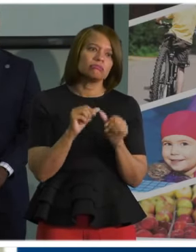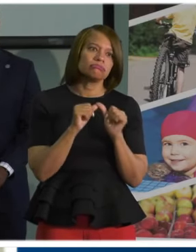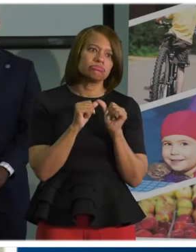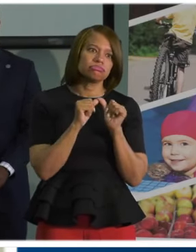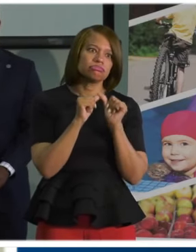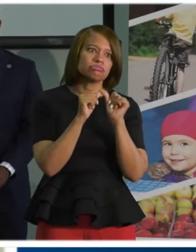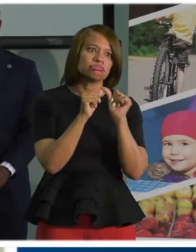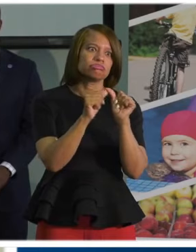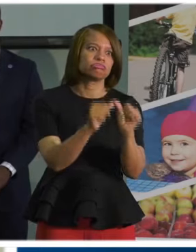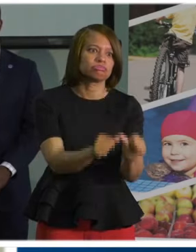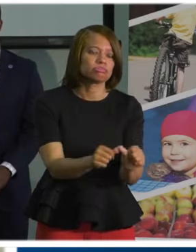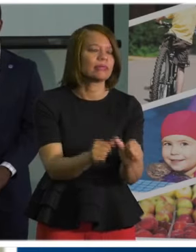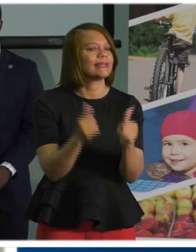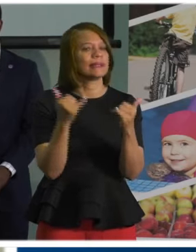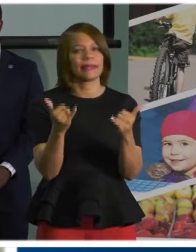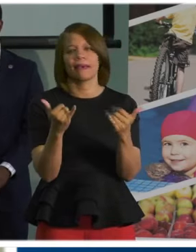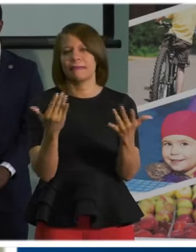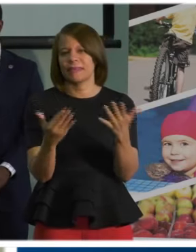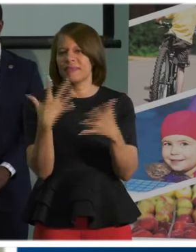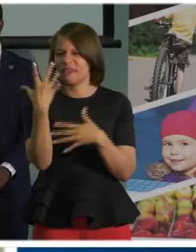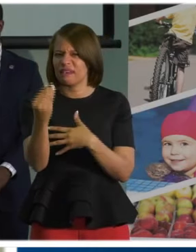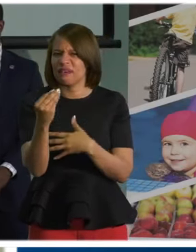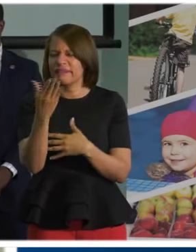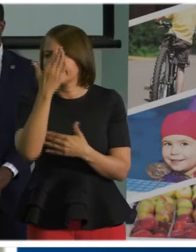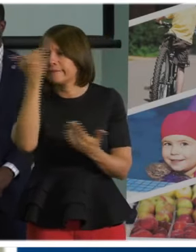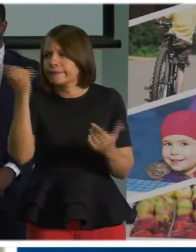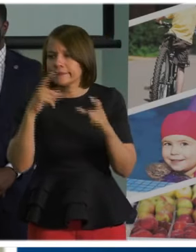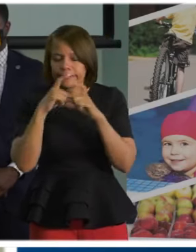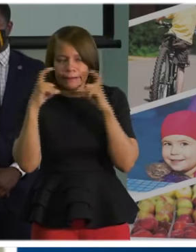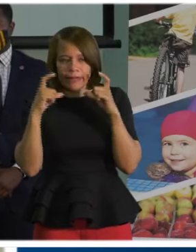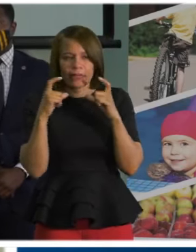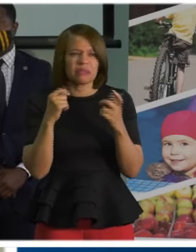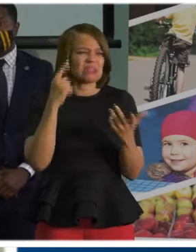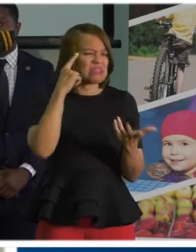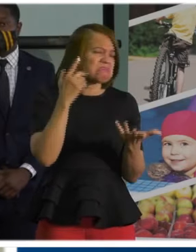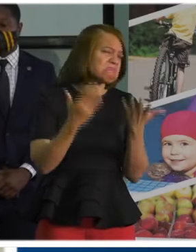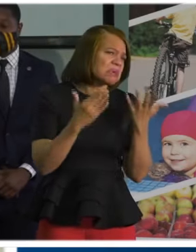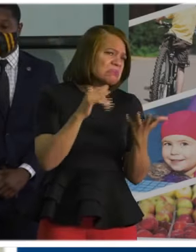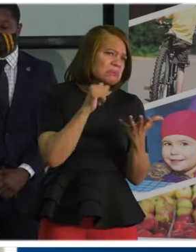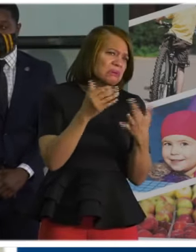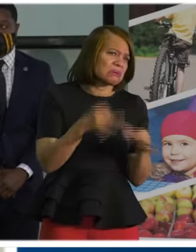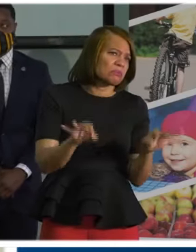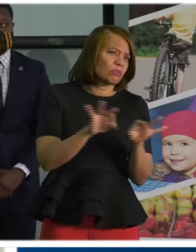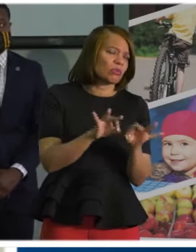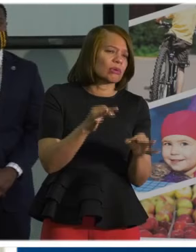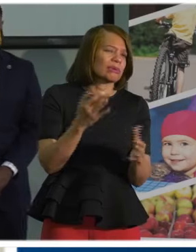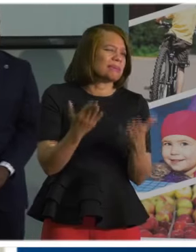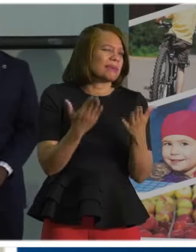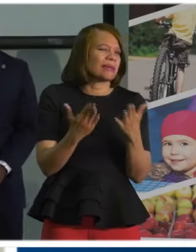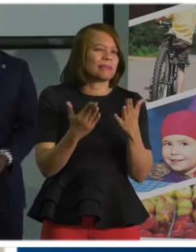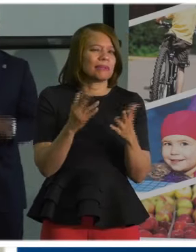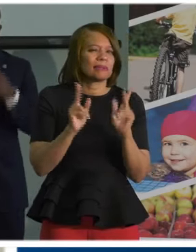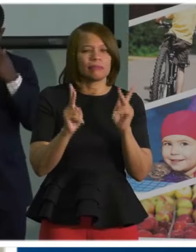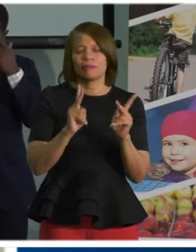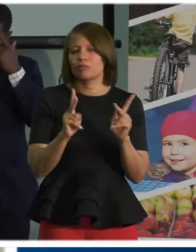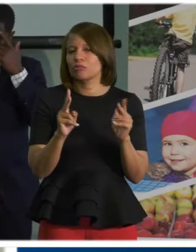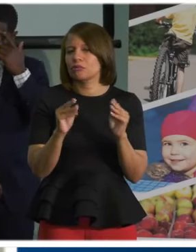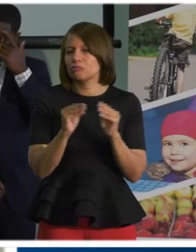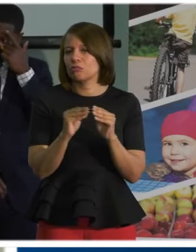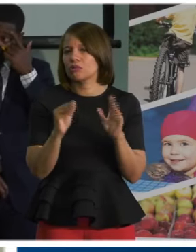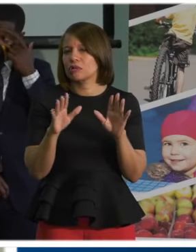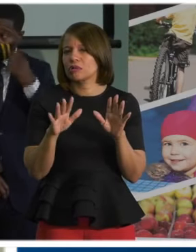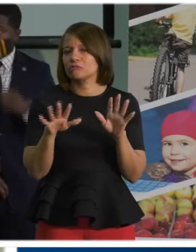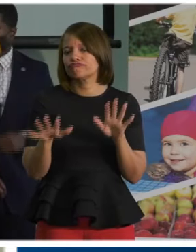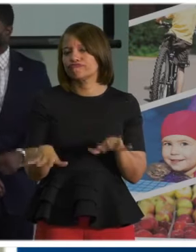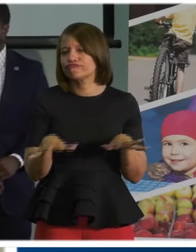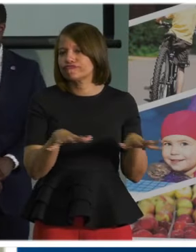all of a sudden forgetting the mask or not thinking it was as important and becoming just a little bit too lax. was, you know, was a similar conversation when I had